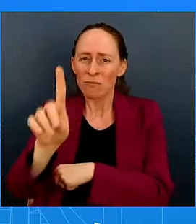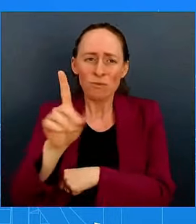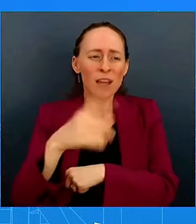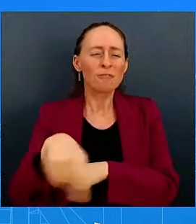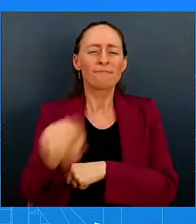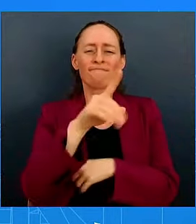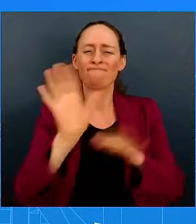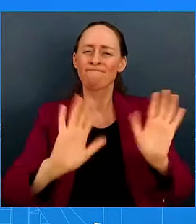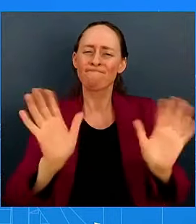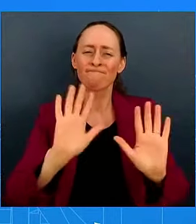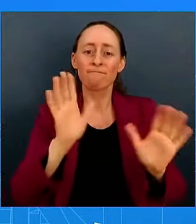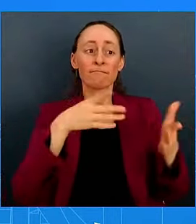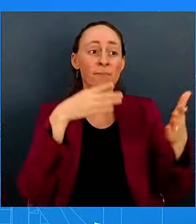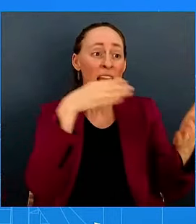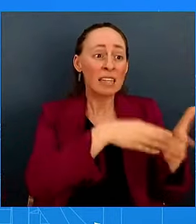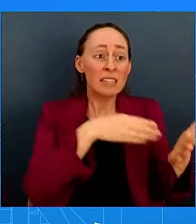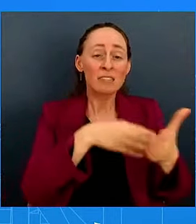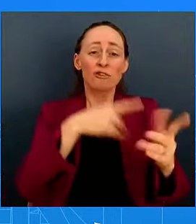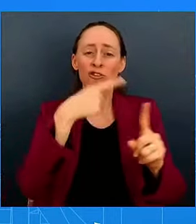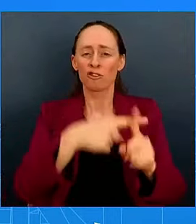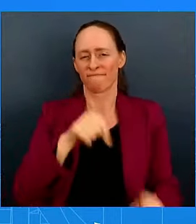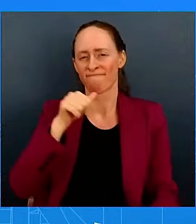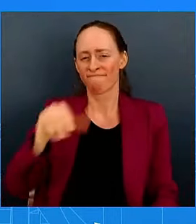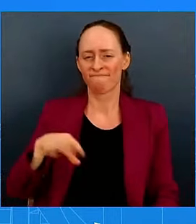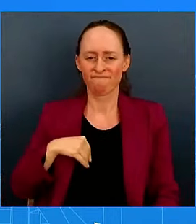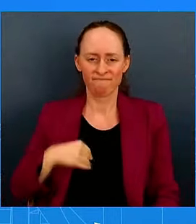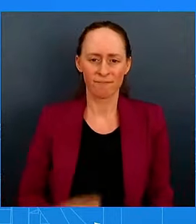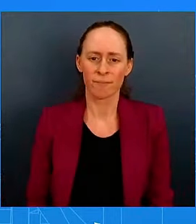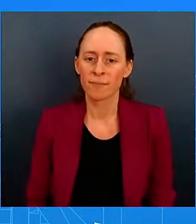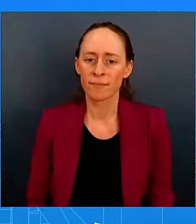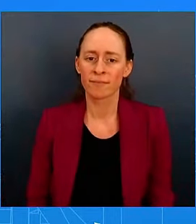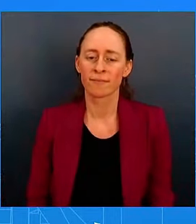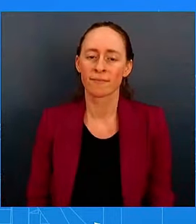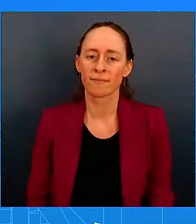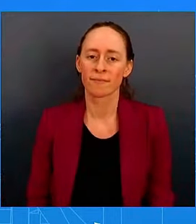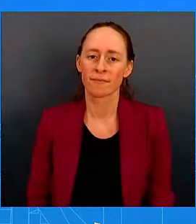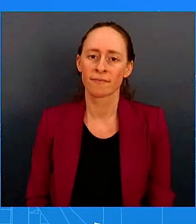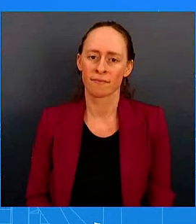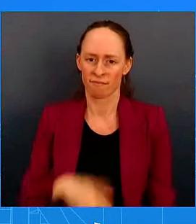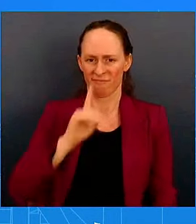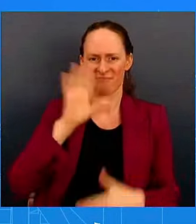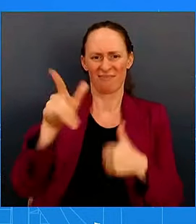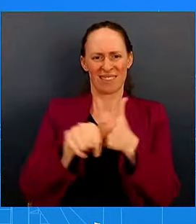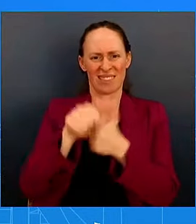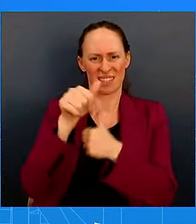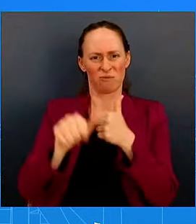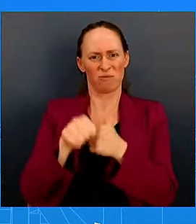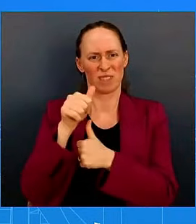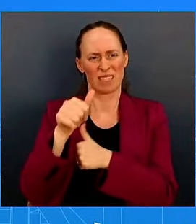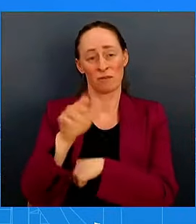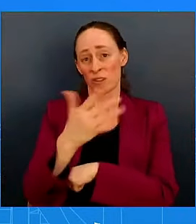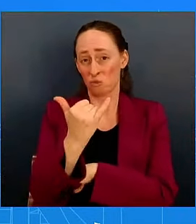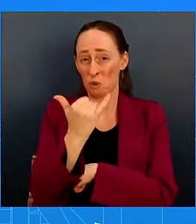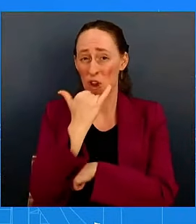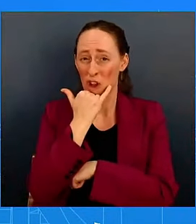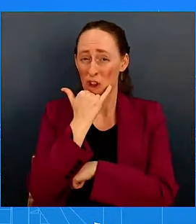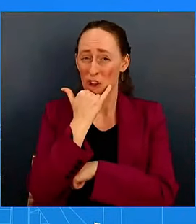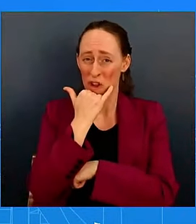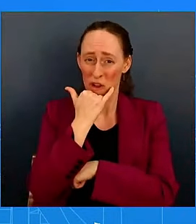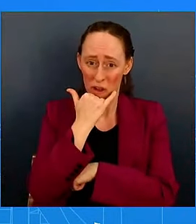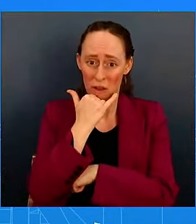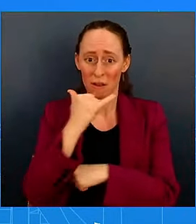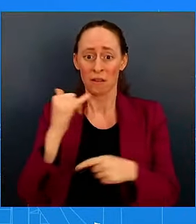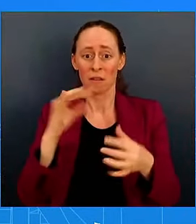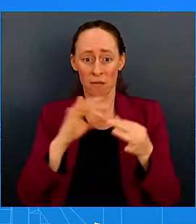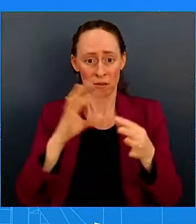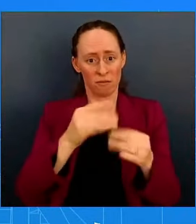of all kinds. It is a bigoted and dangerous and very wrong to call someone a terrorist sympathizer based